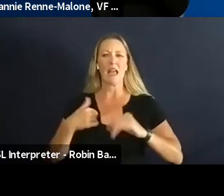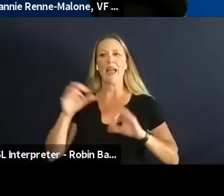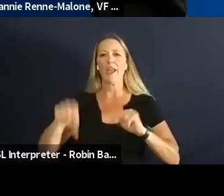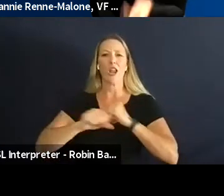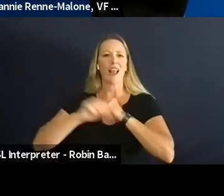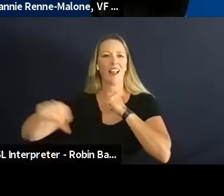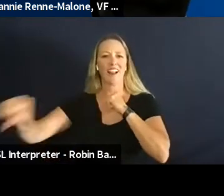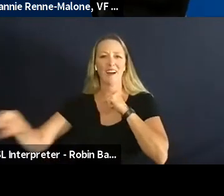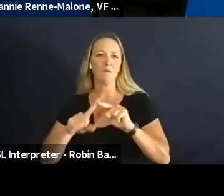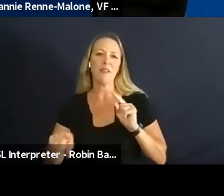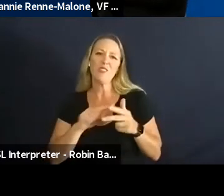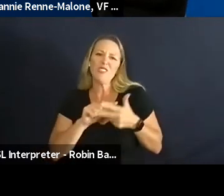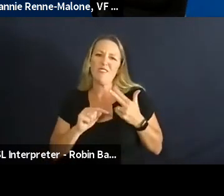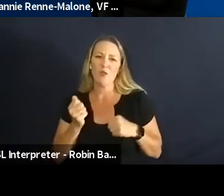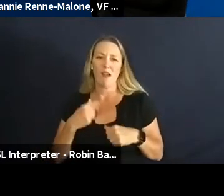I I kind of love.